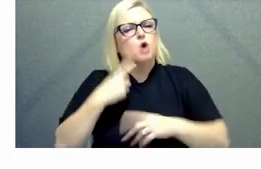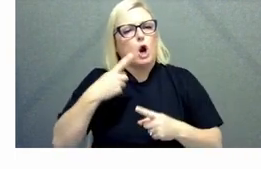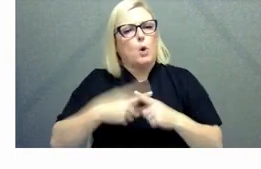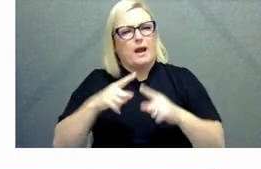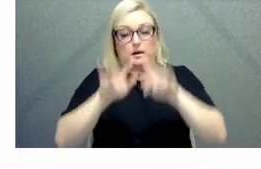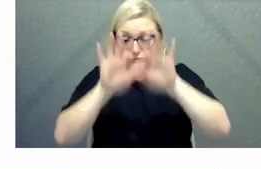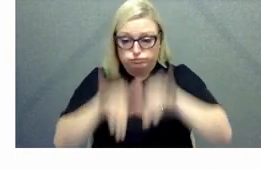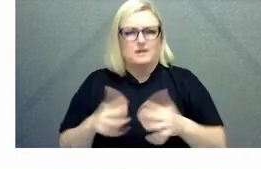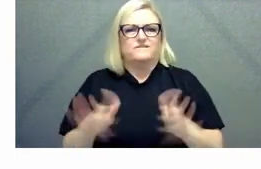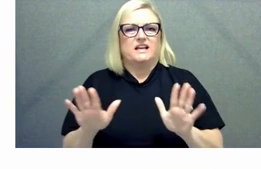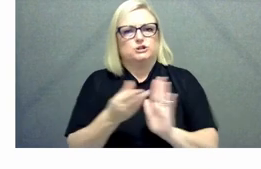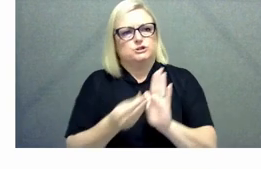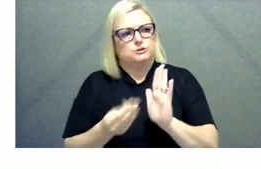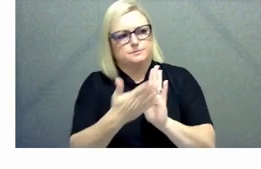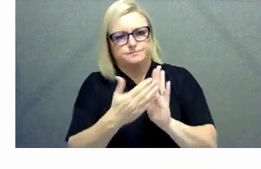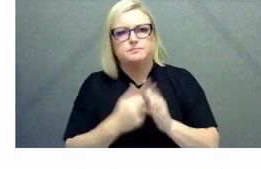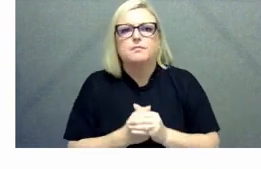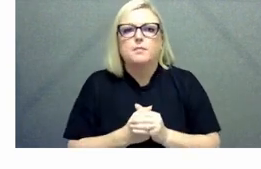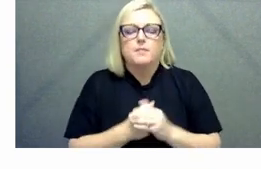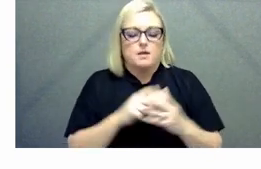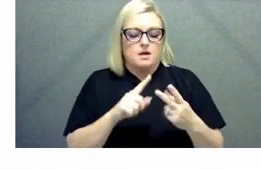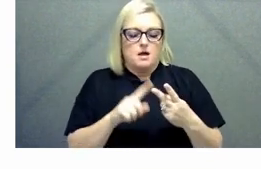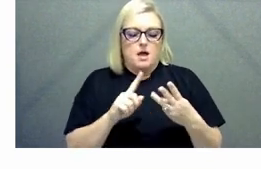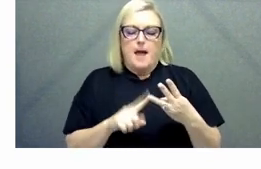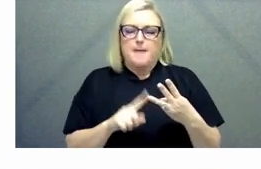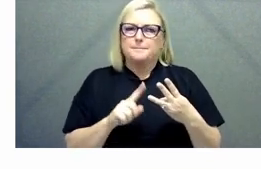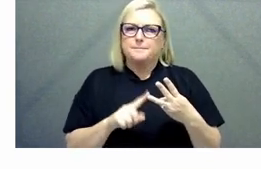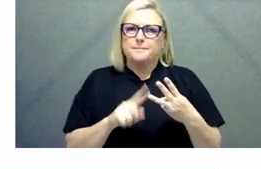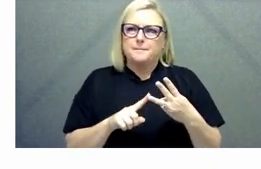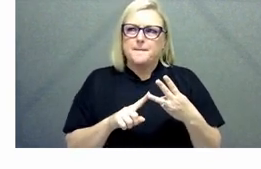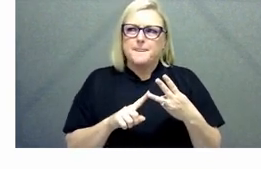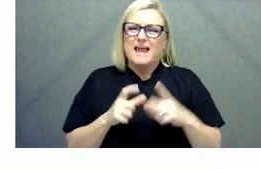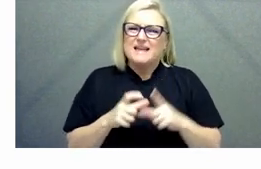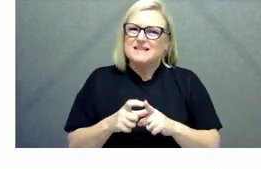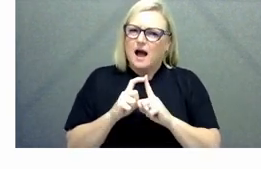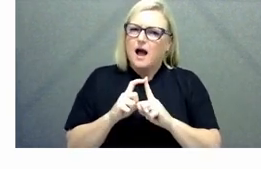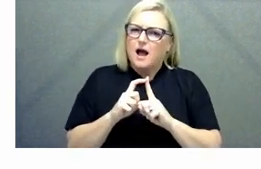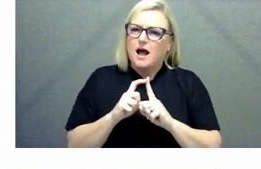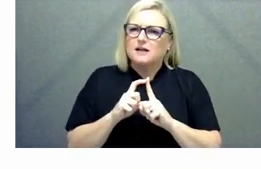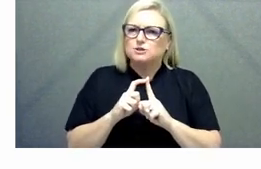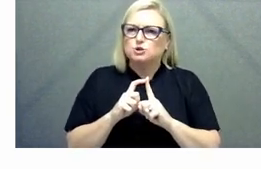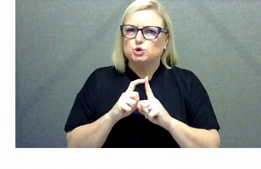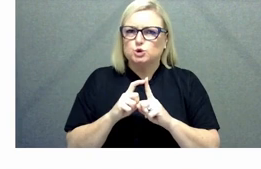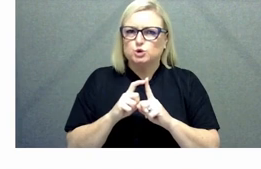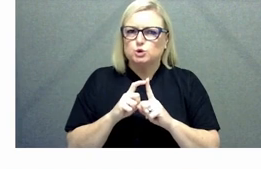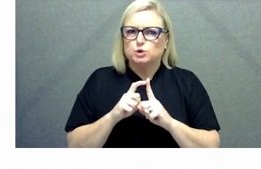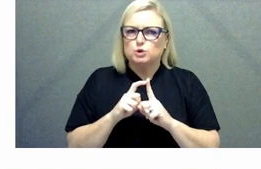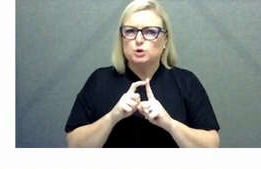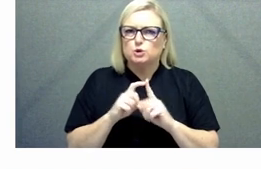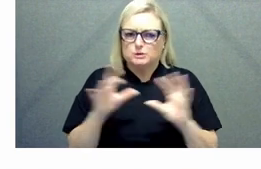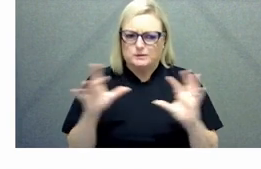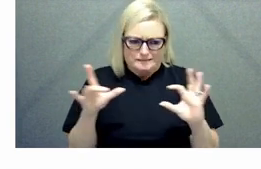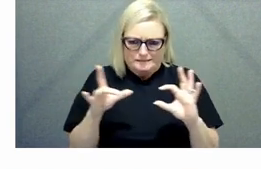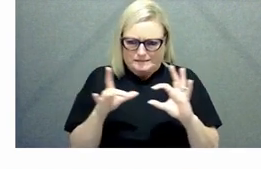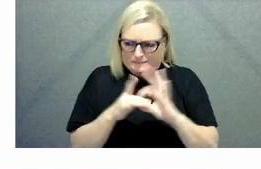it is difficult to get the match it's difficult to curate something that works at the kind of scale of the APS again